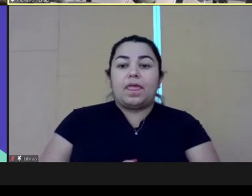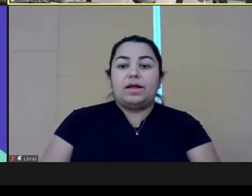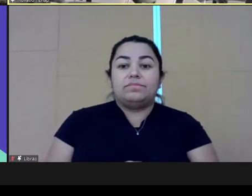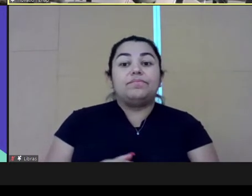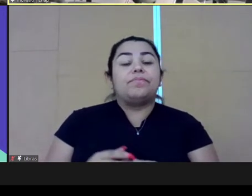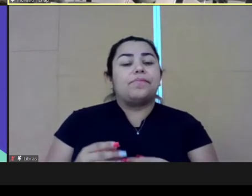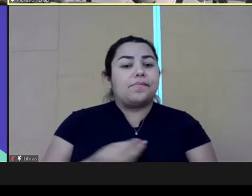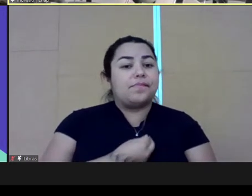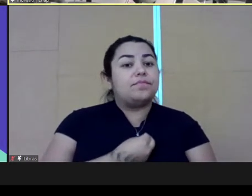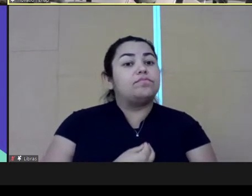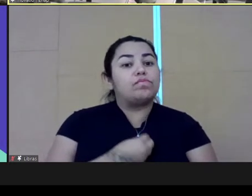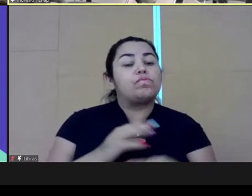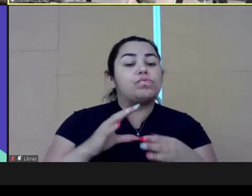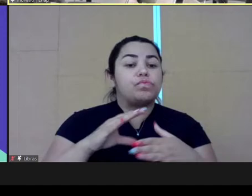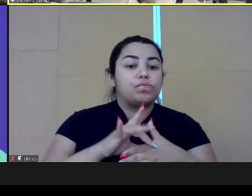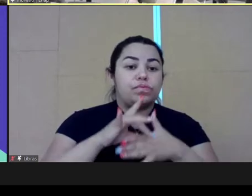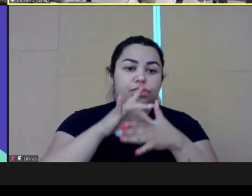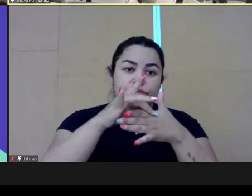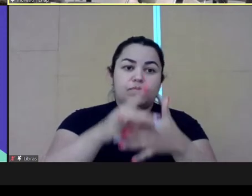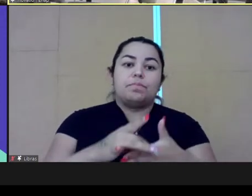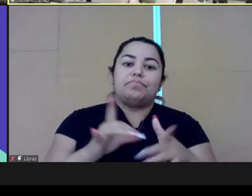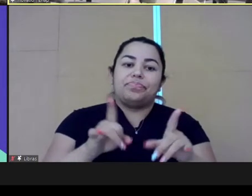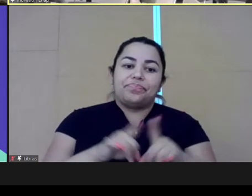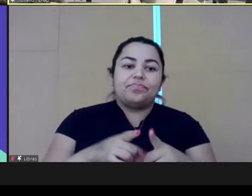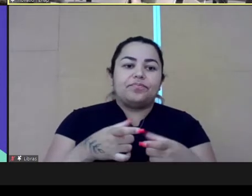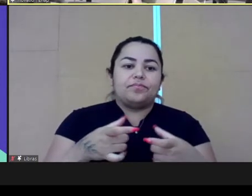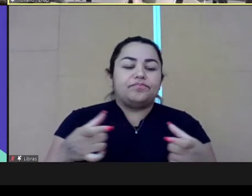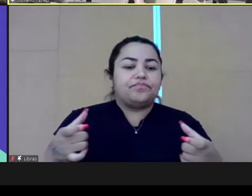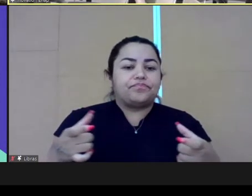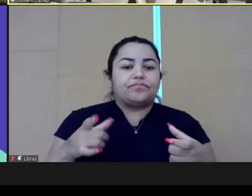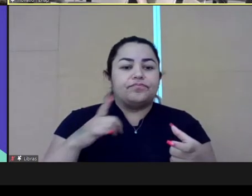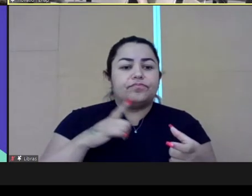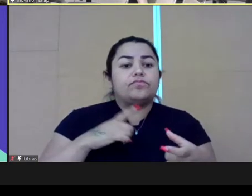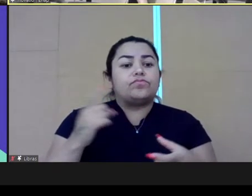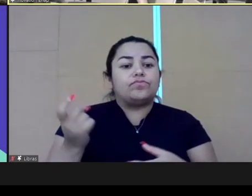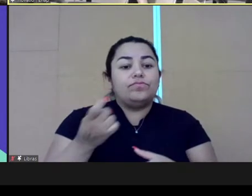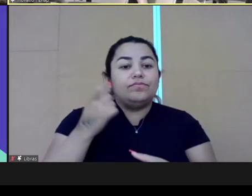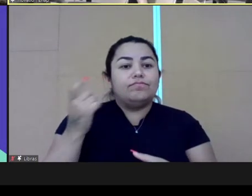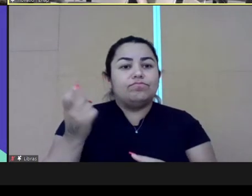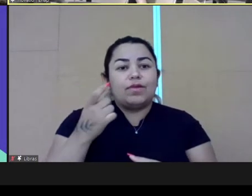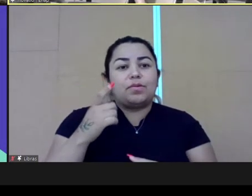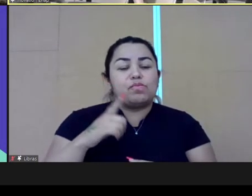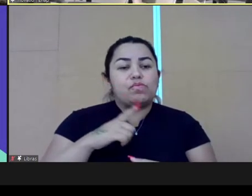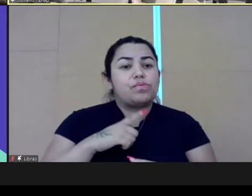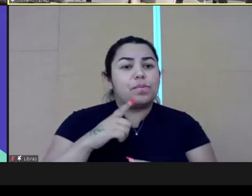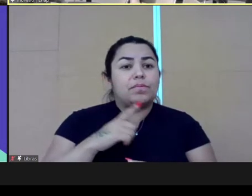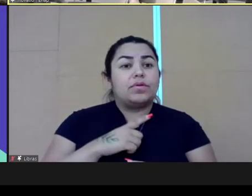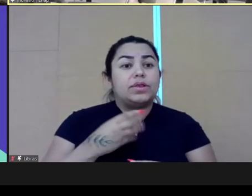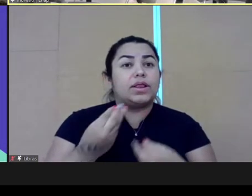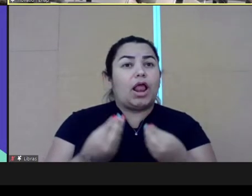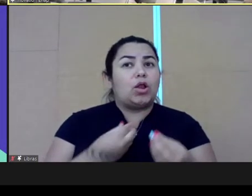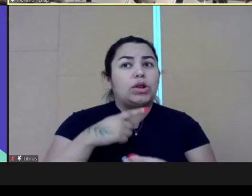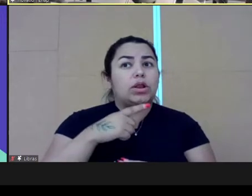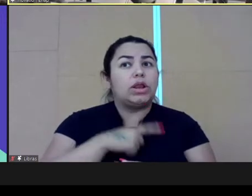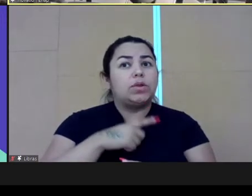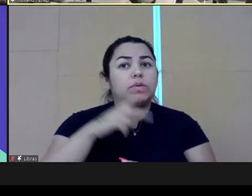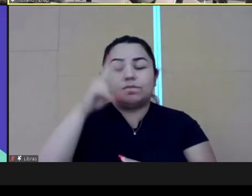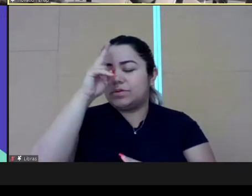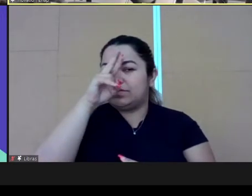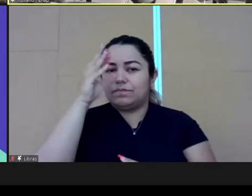for the government. It's very present in all the leaders, those who are in the higher positions. They have a perspective of